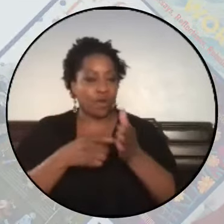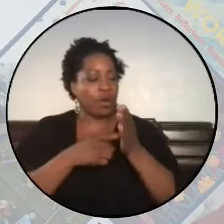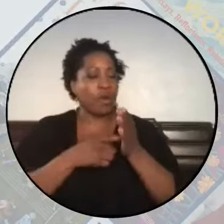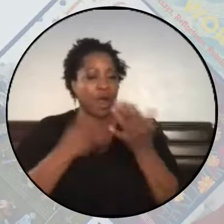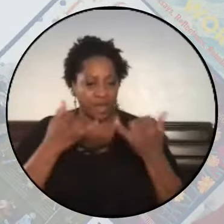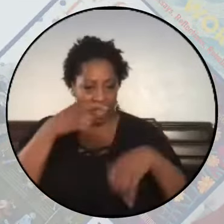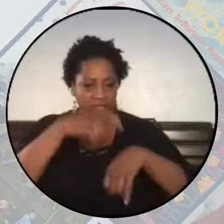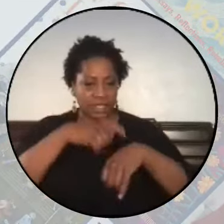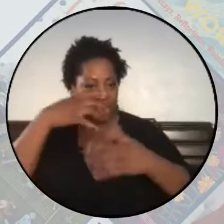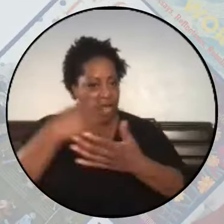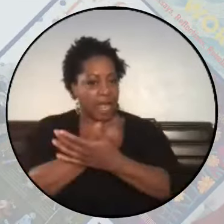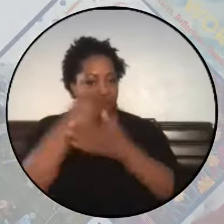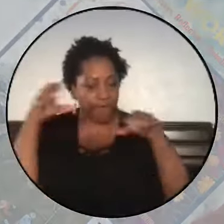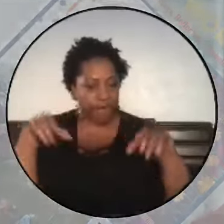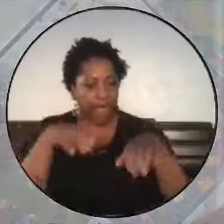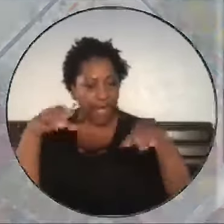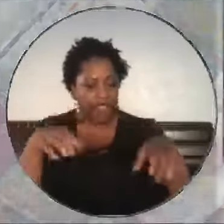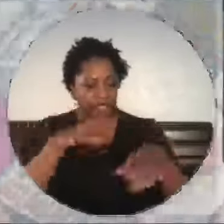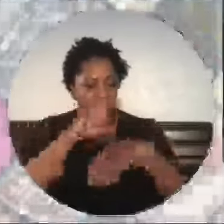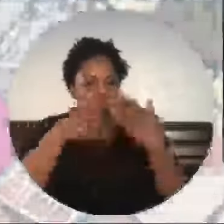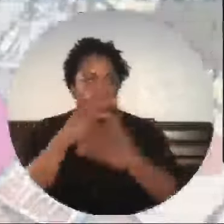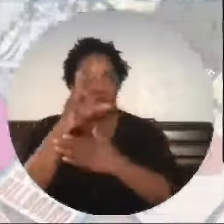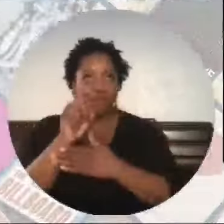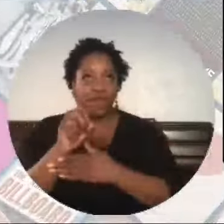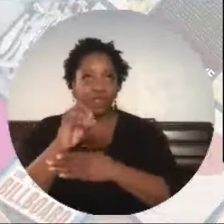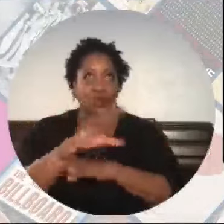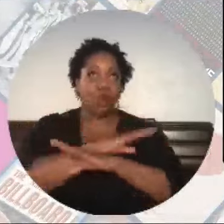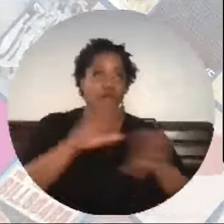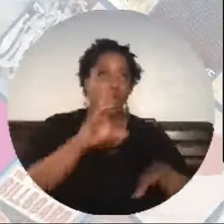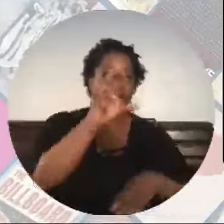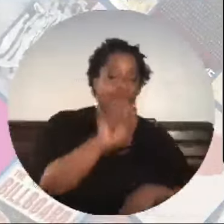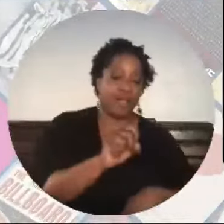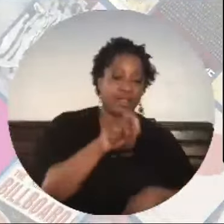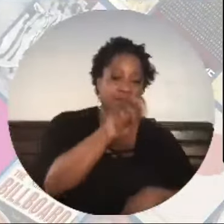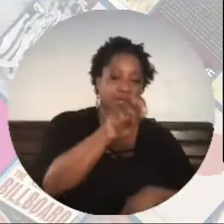for it. It is all of us or it is none of us.